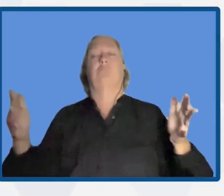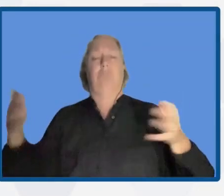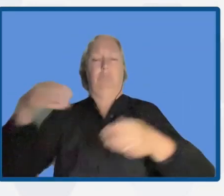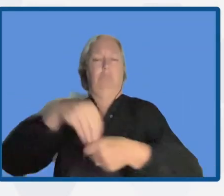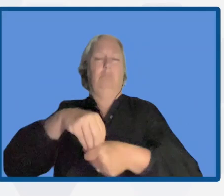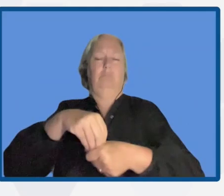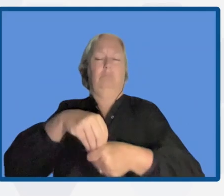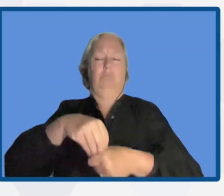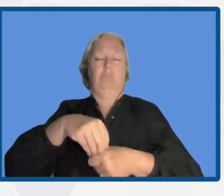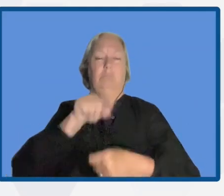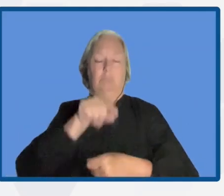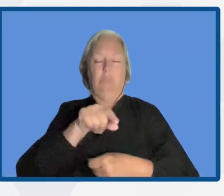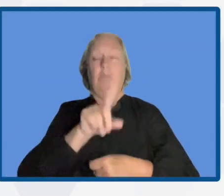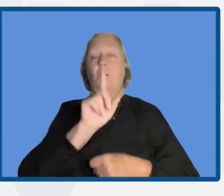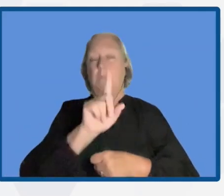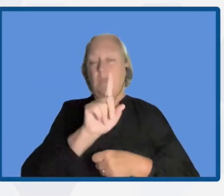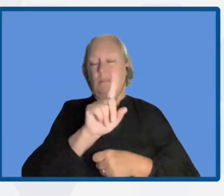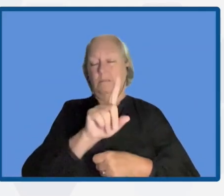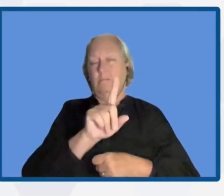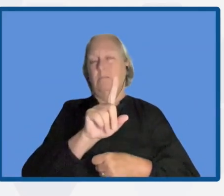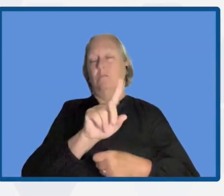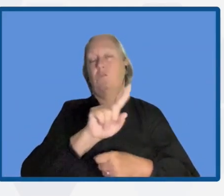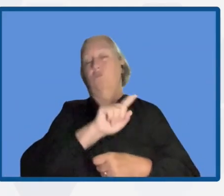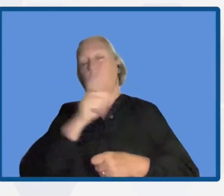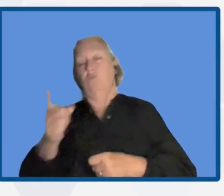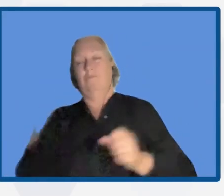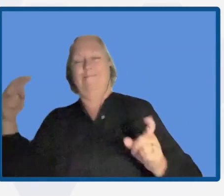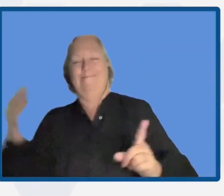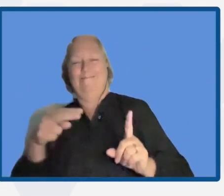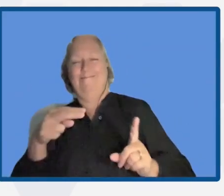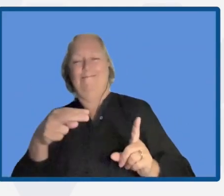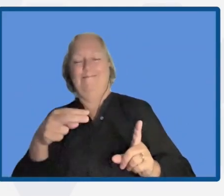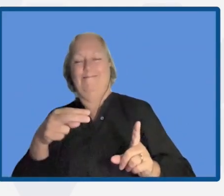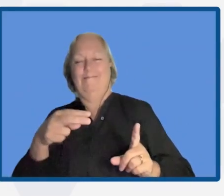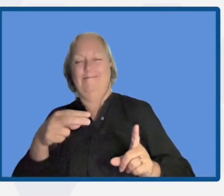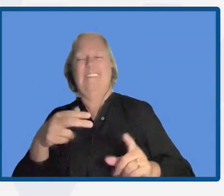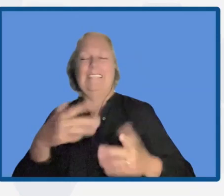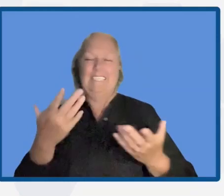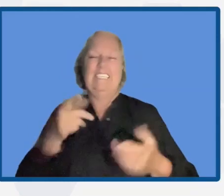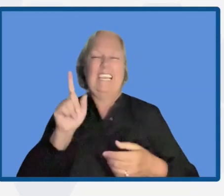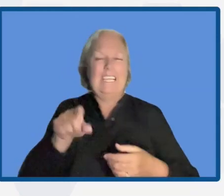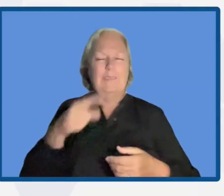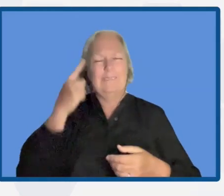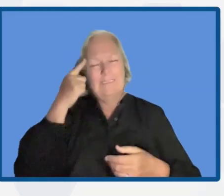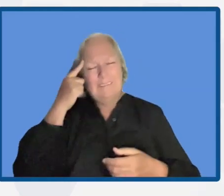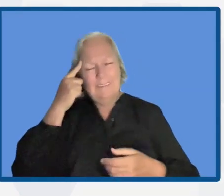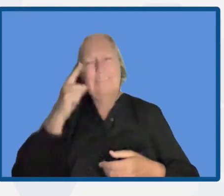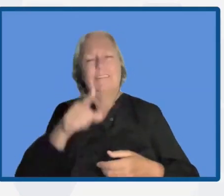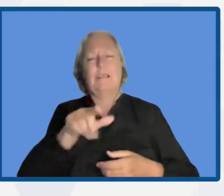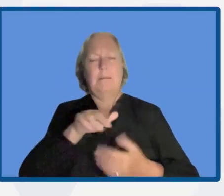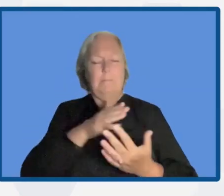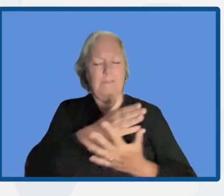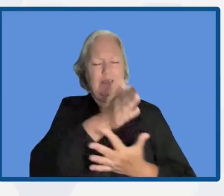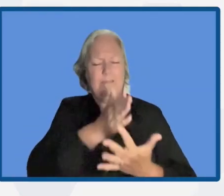the other hand, we need to try and have multidisciplinary groups